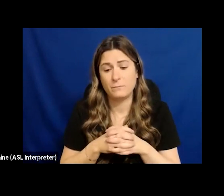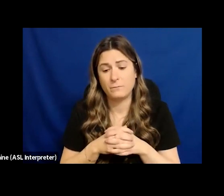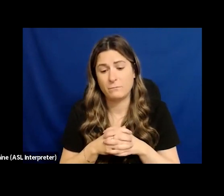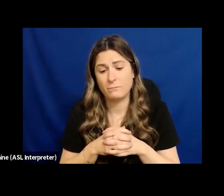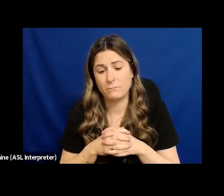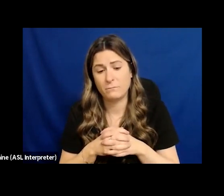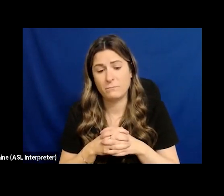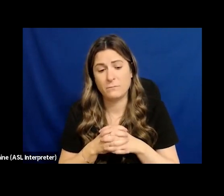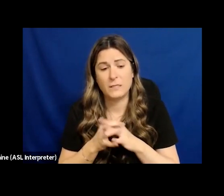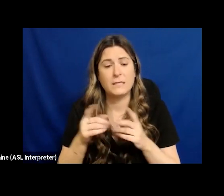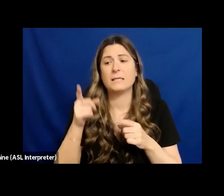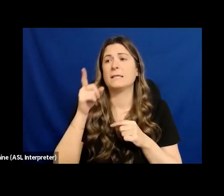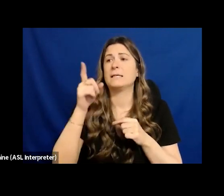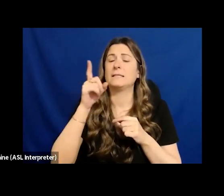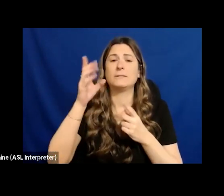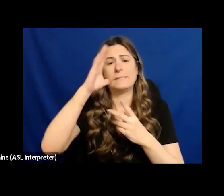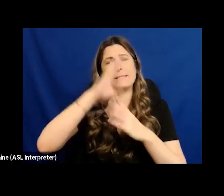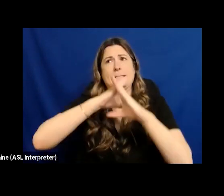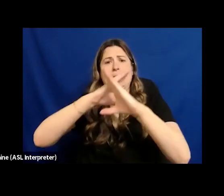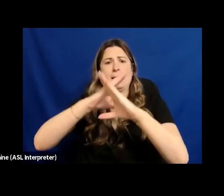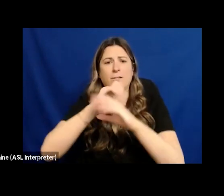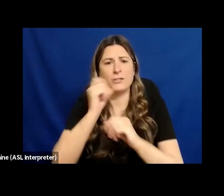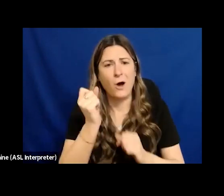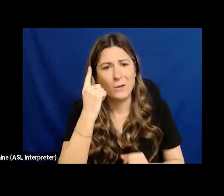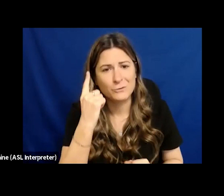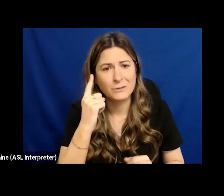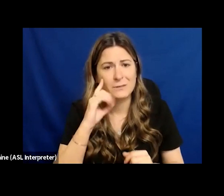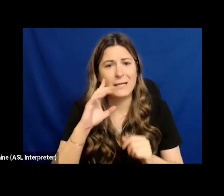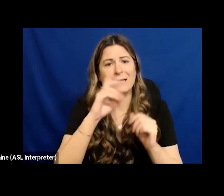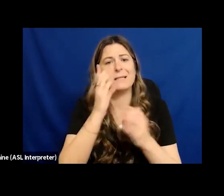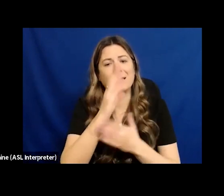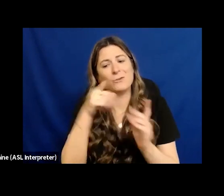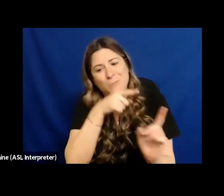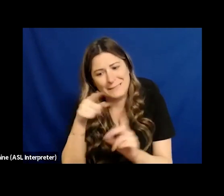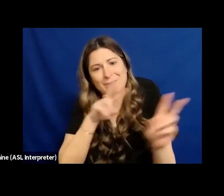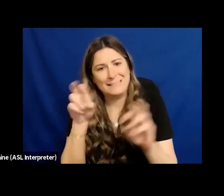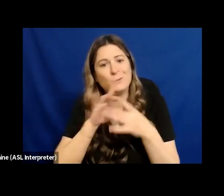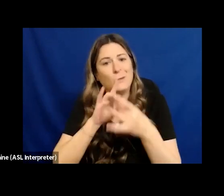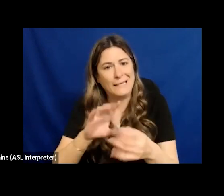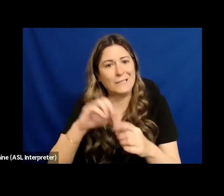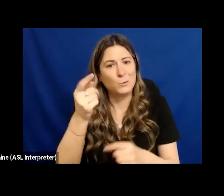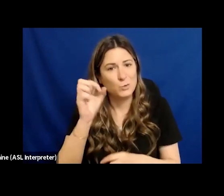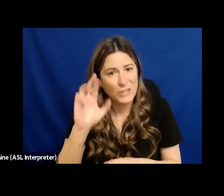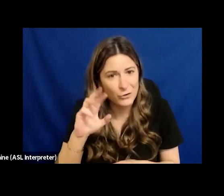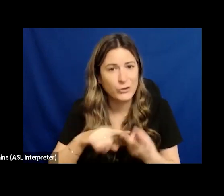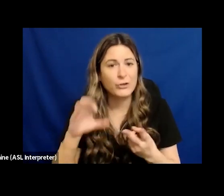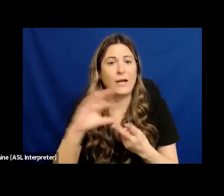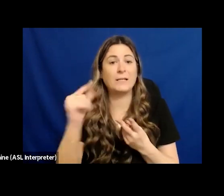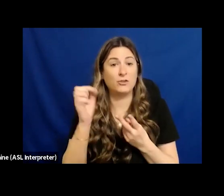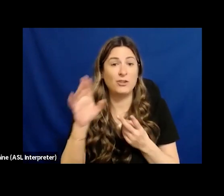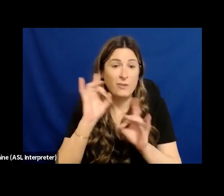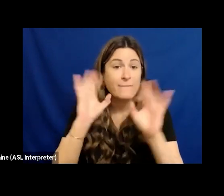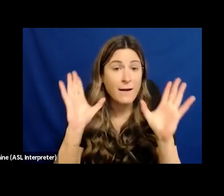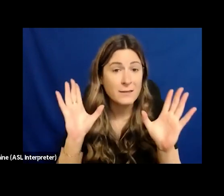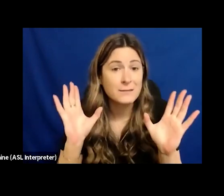and uh gender violence and um and I just I need to apologize myself because I often don't